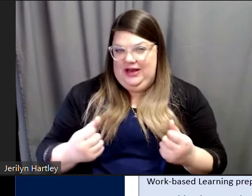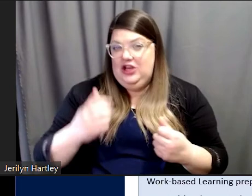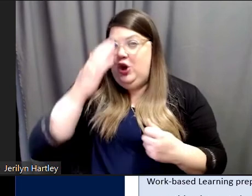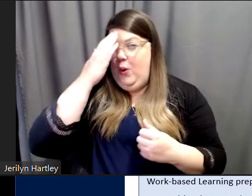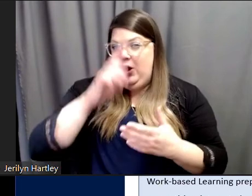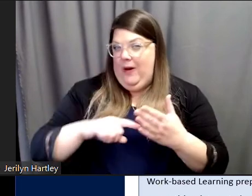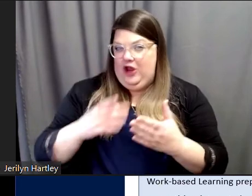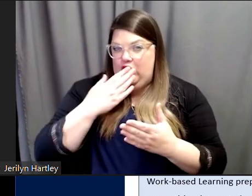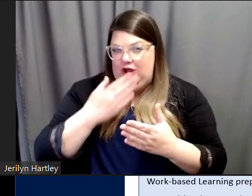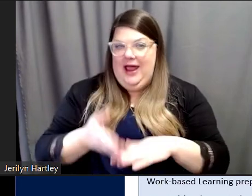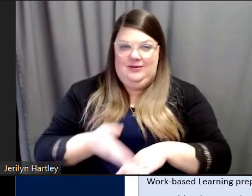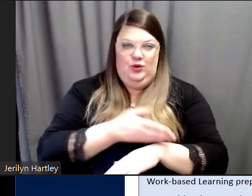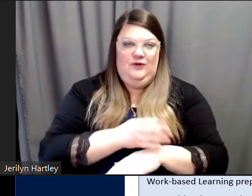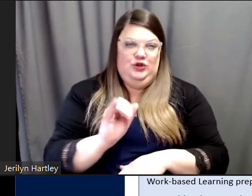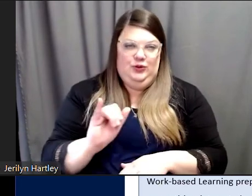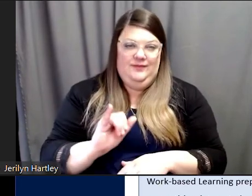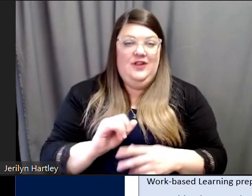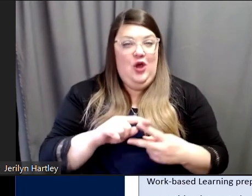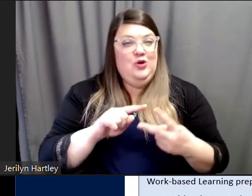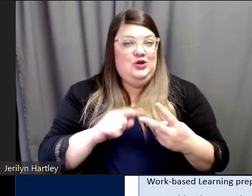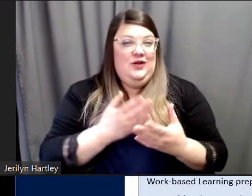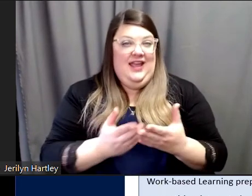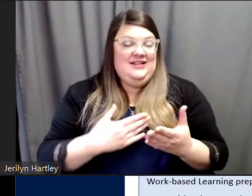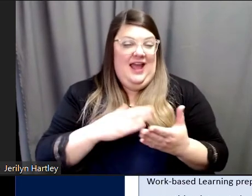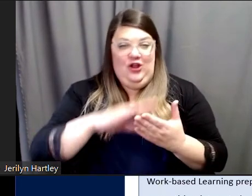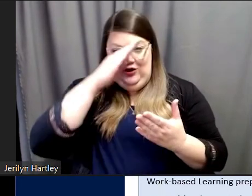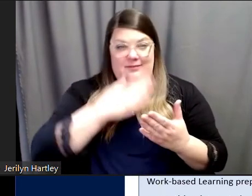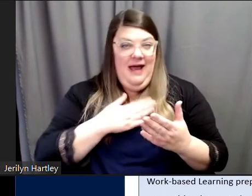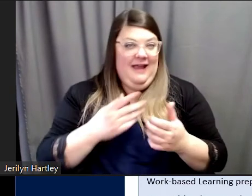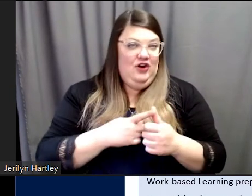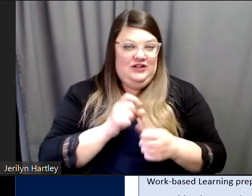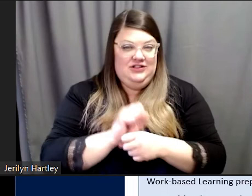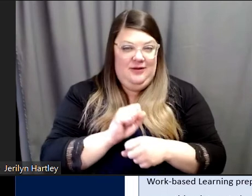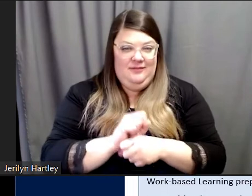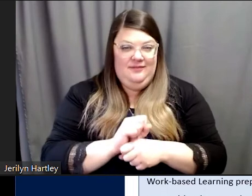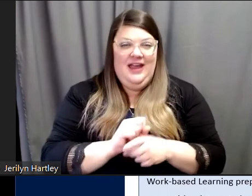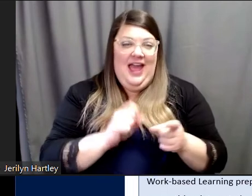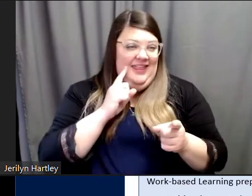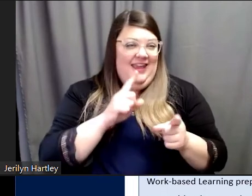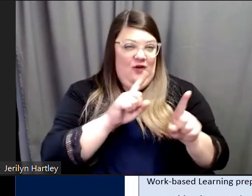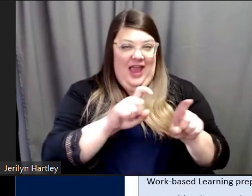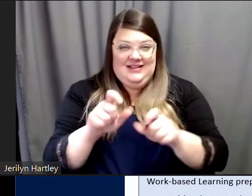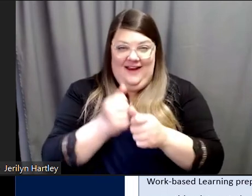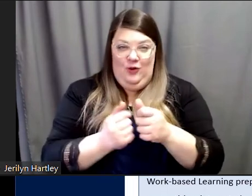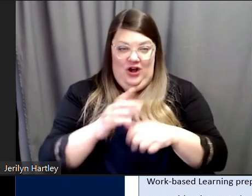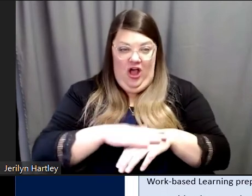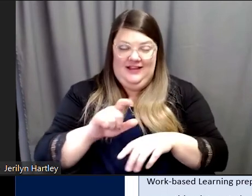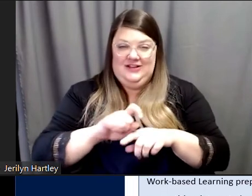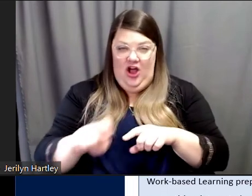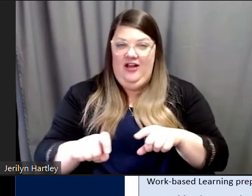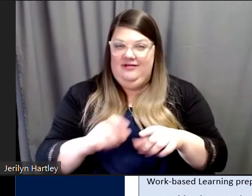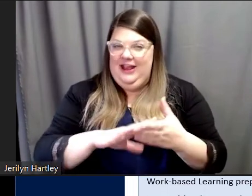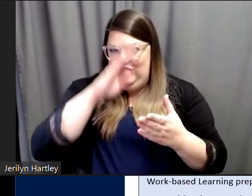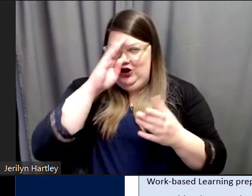those are two things that I learned at my first job. And I, like I said, imagine if we asked everybody on this call, they would agree they learned similar skills on their first job.